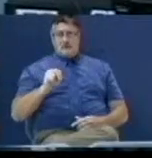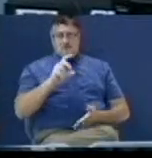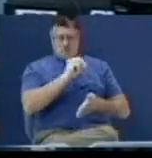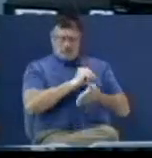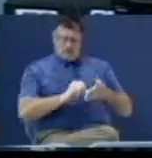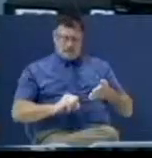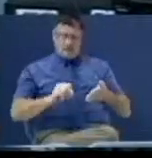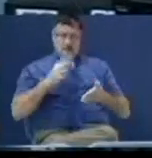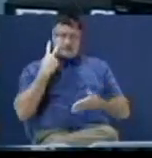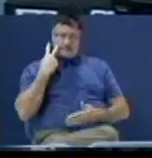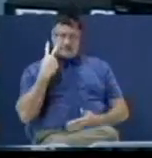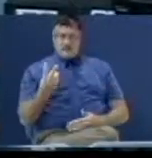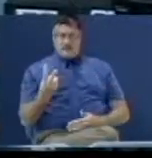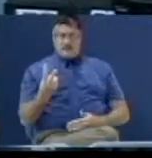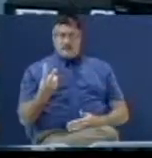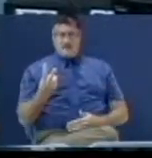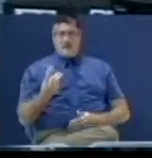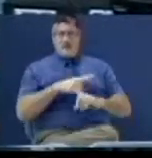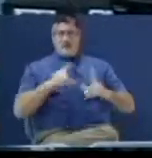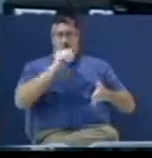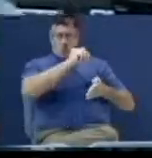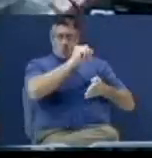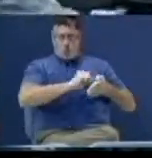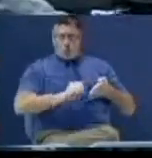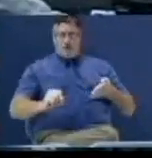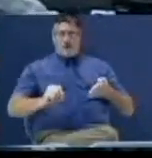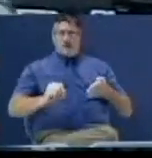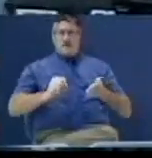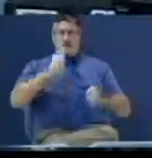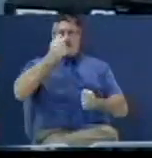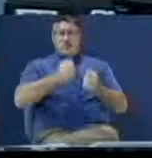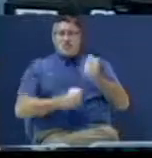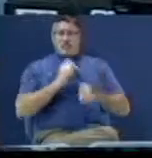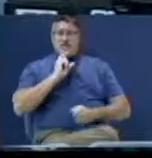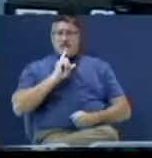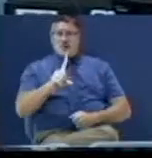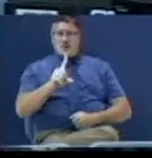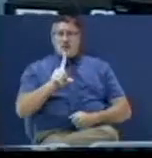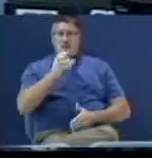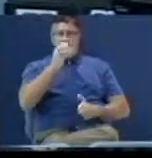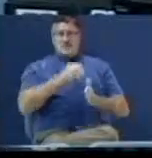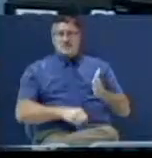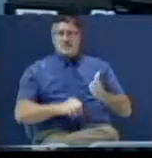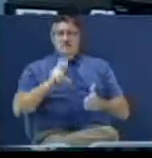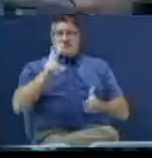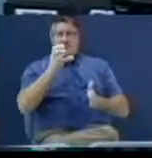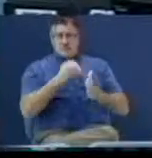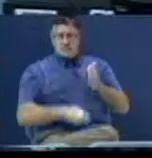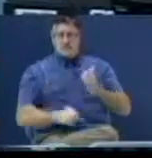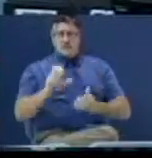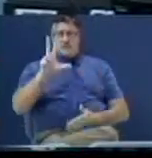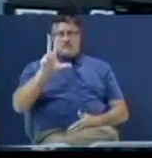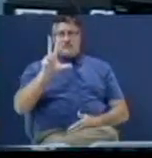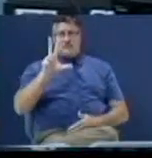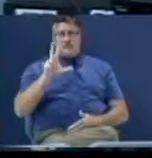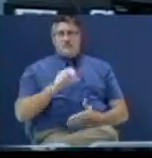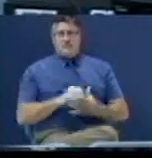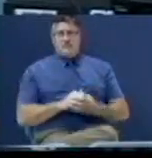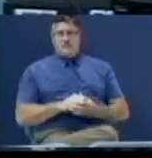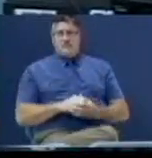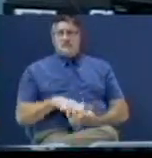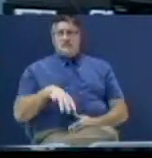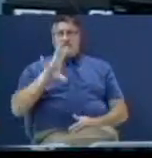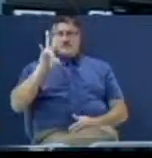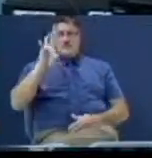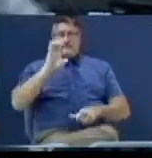things which thou hast seen, but write the things which are. Two and three. Chapter two and three. That is the seven churches